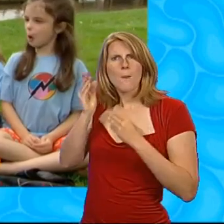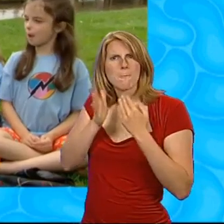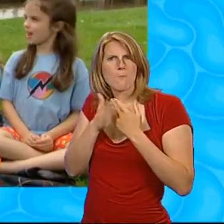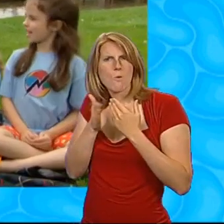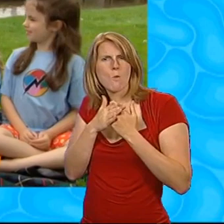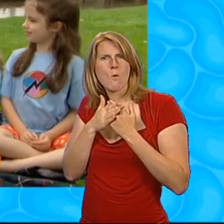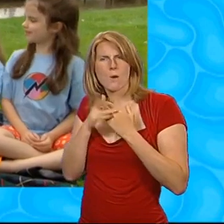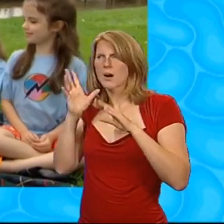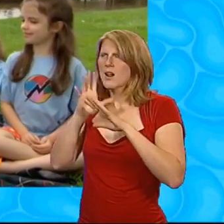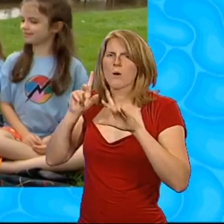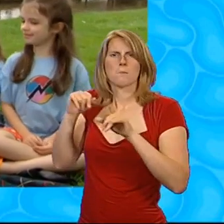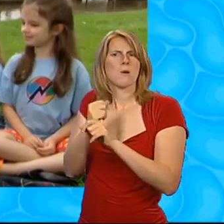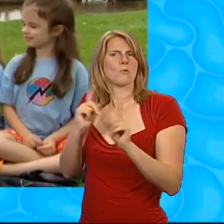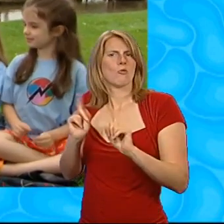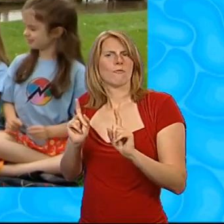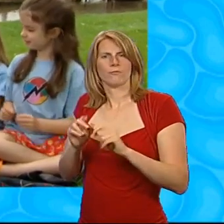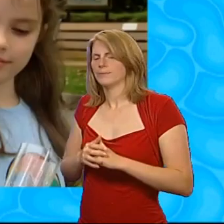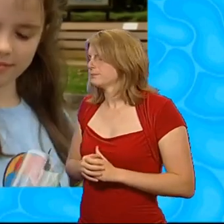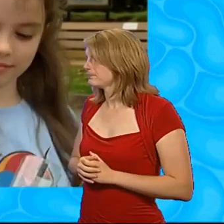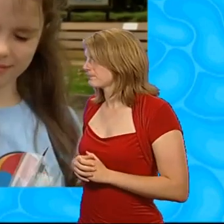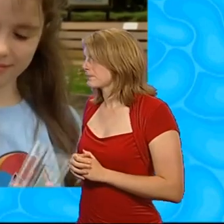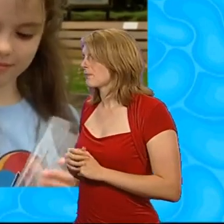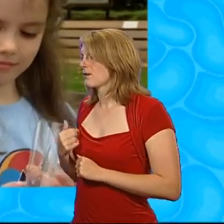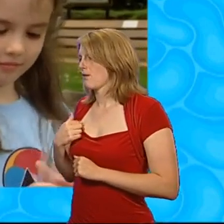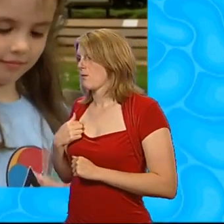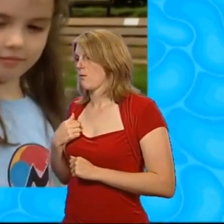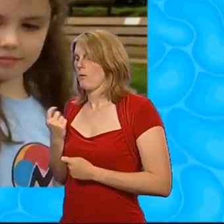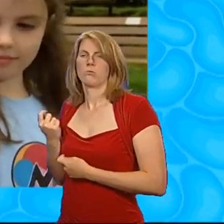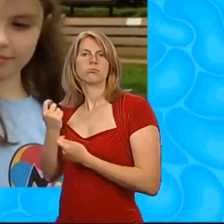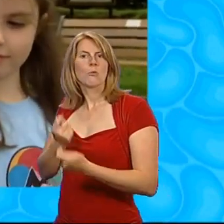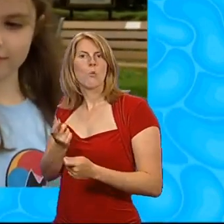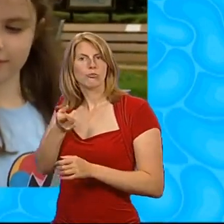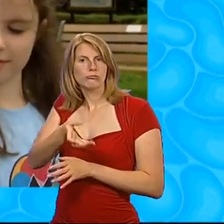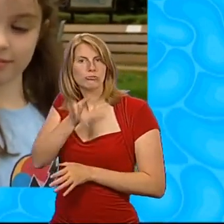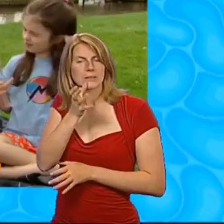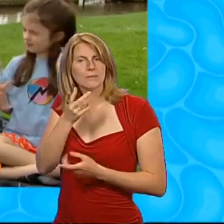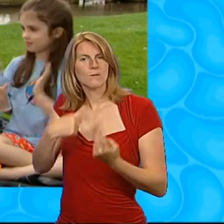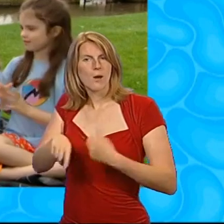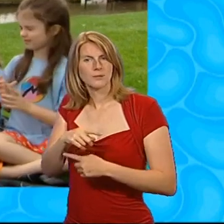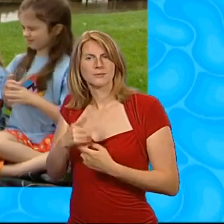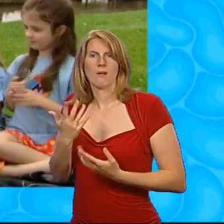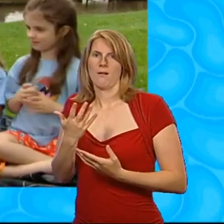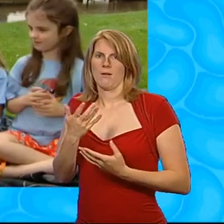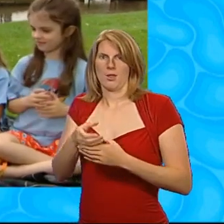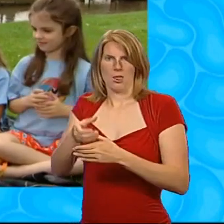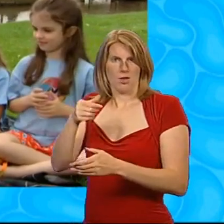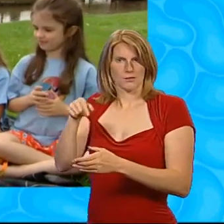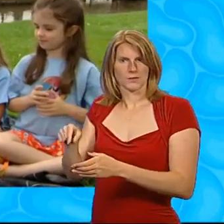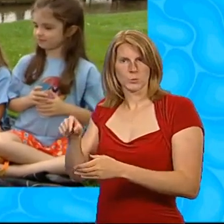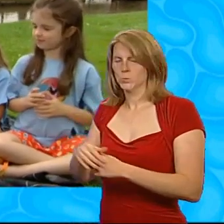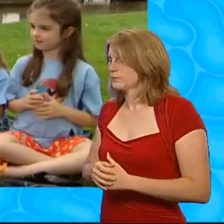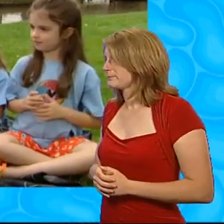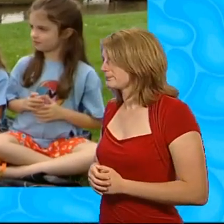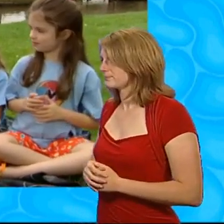Now, I've brought along some drinks for us today. There's a glass for you girls. I've brought some hot tea. And some nice